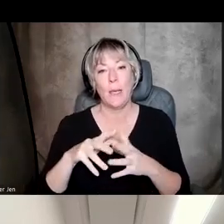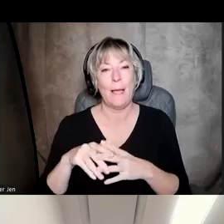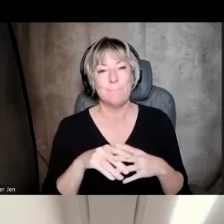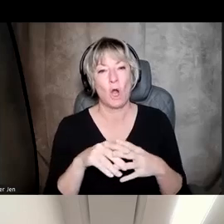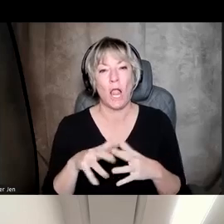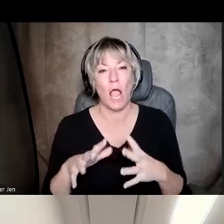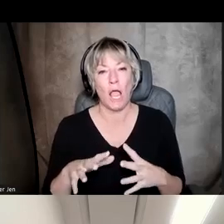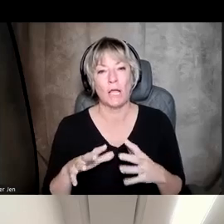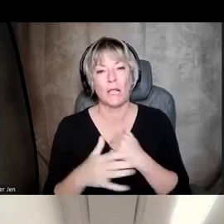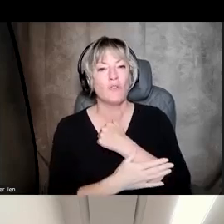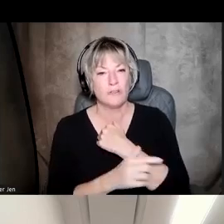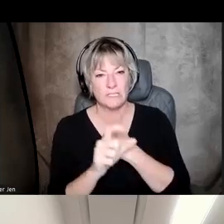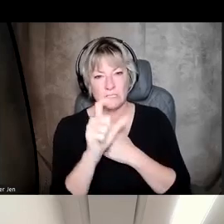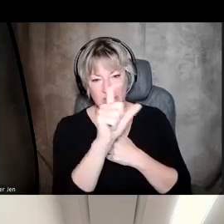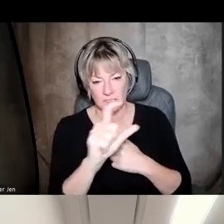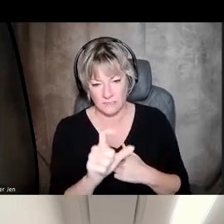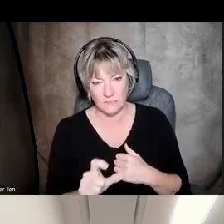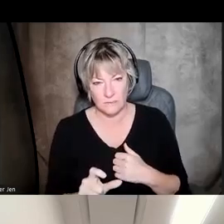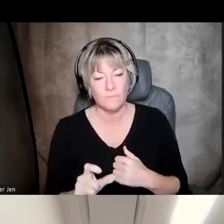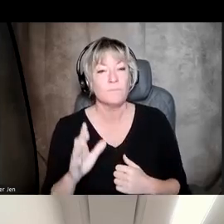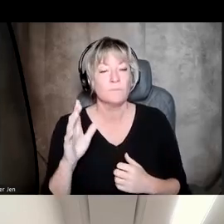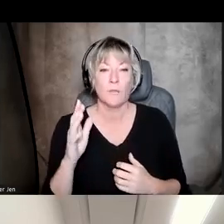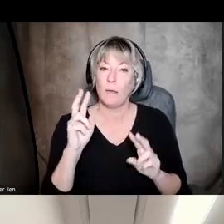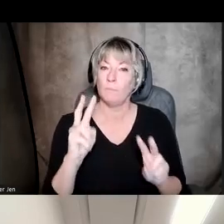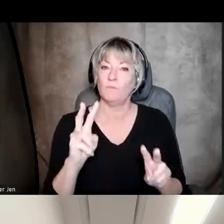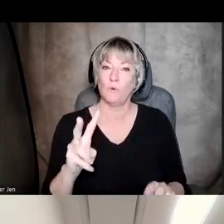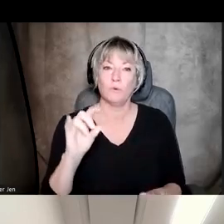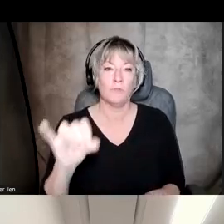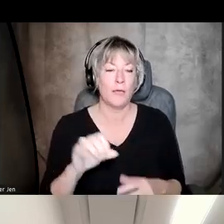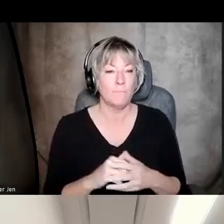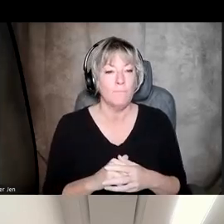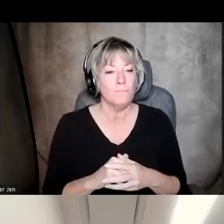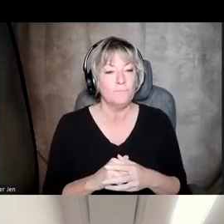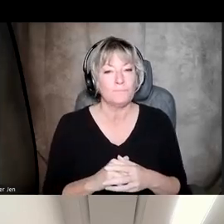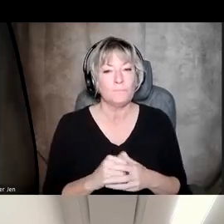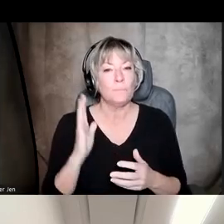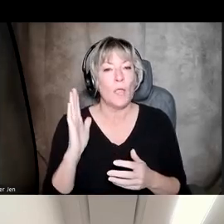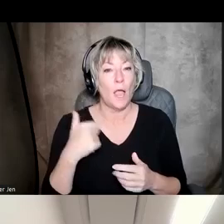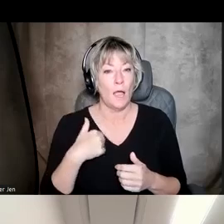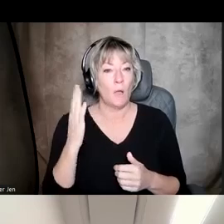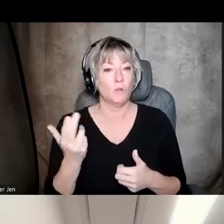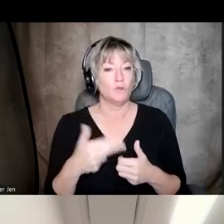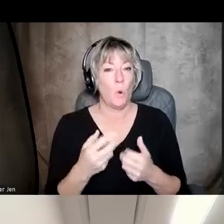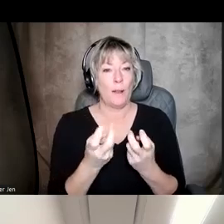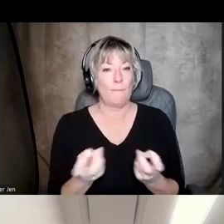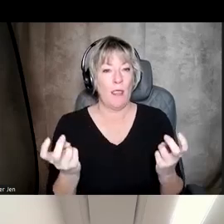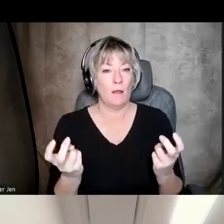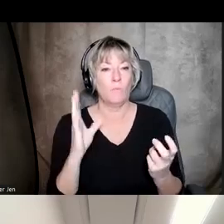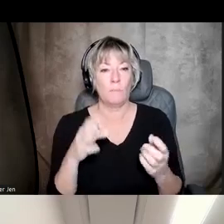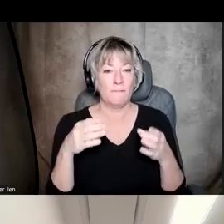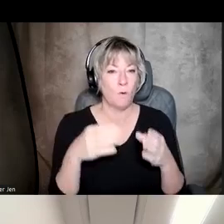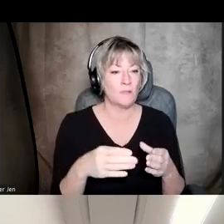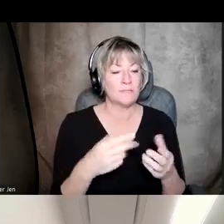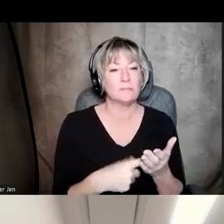I'm looking forward to that will be on a panel that will be focusing on hotlines and